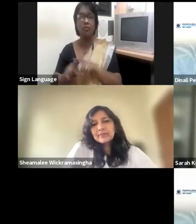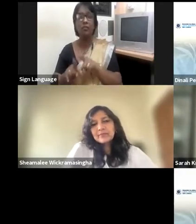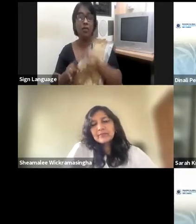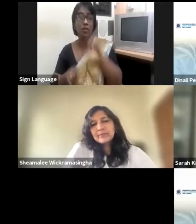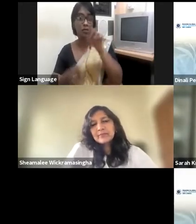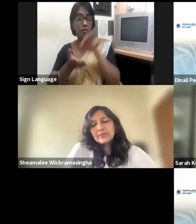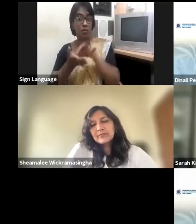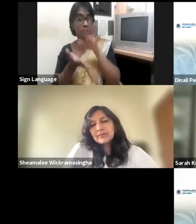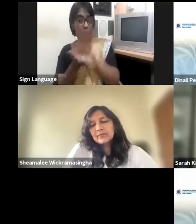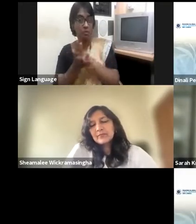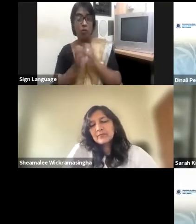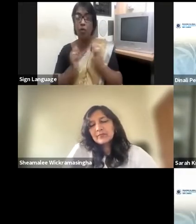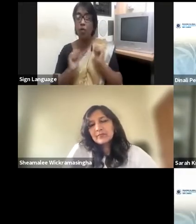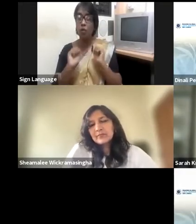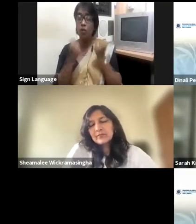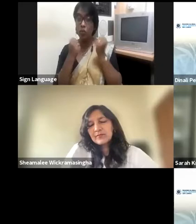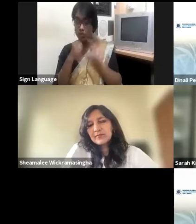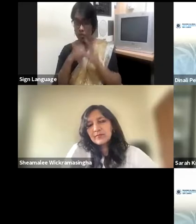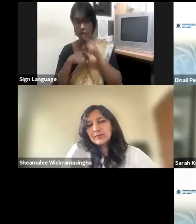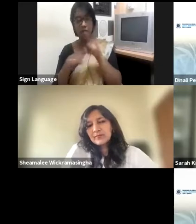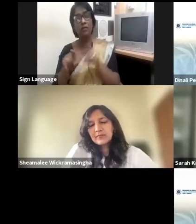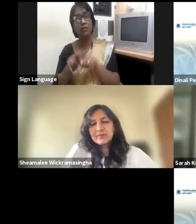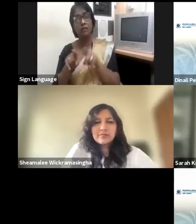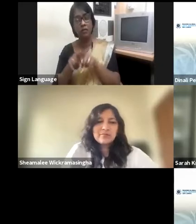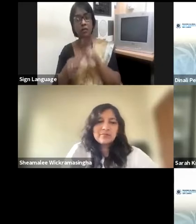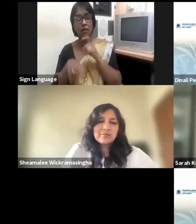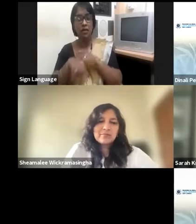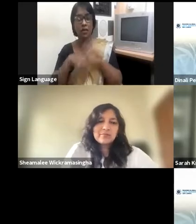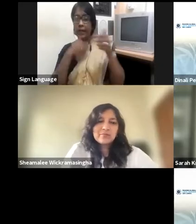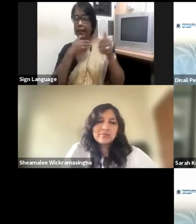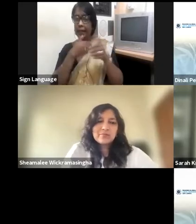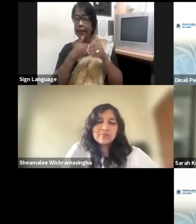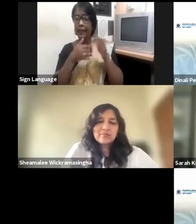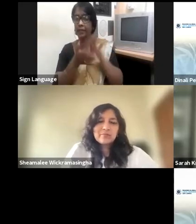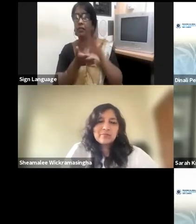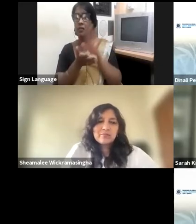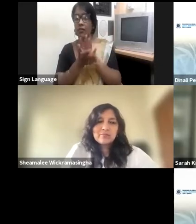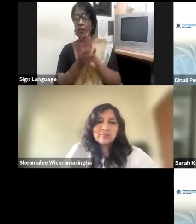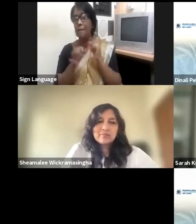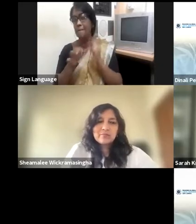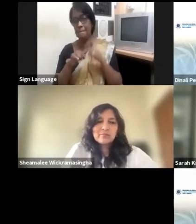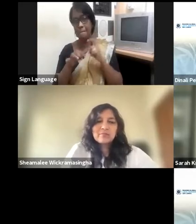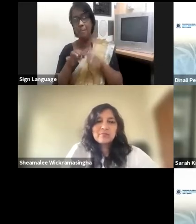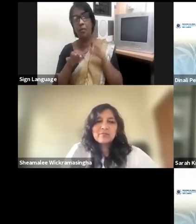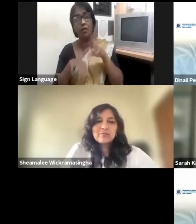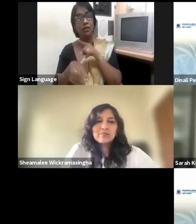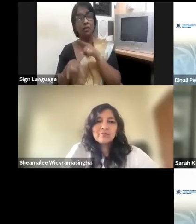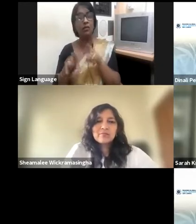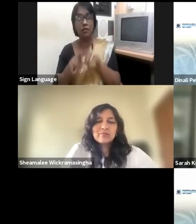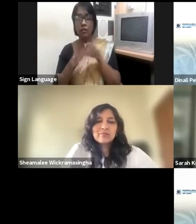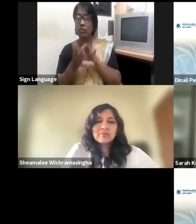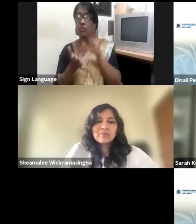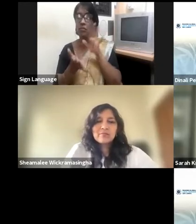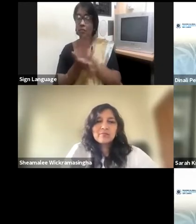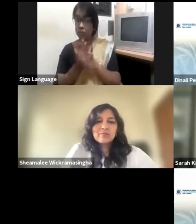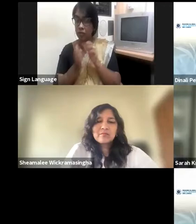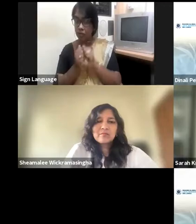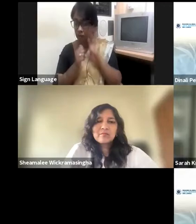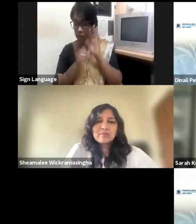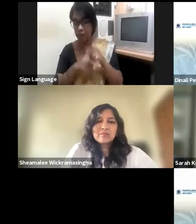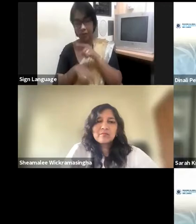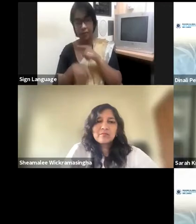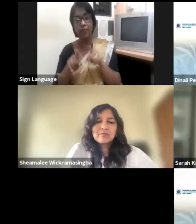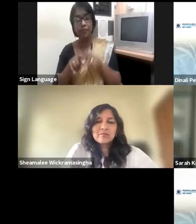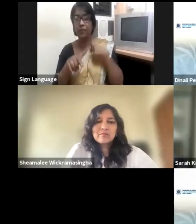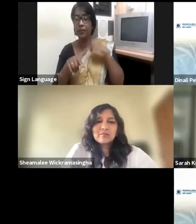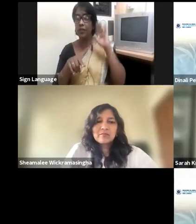a short period of time. So instead, when we make decisions and especially if you have figured out, if you have